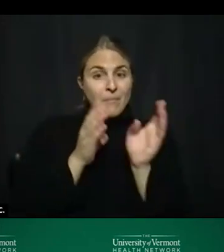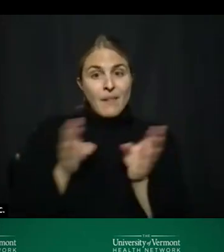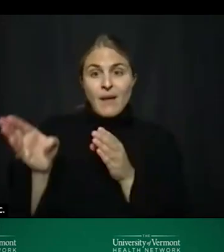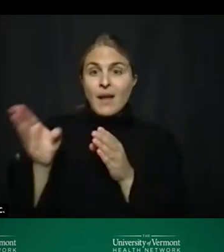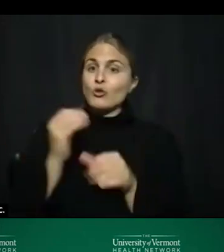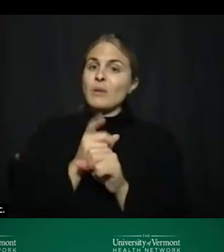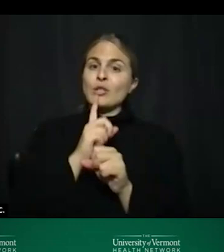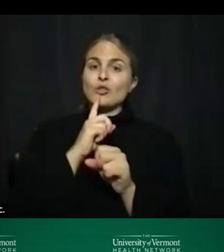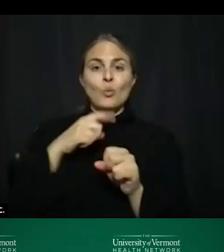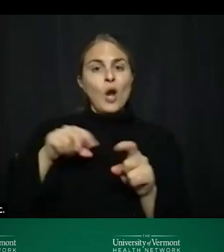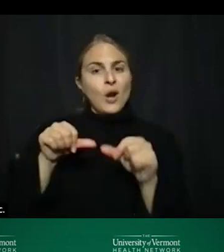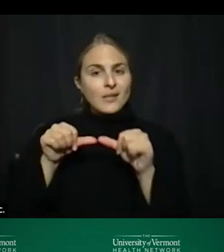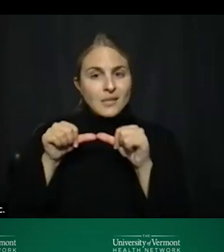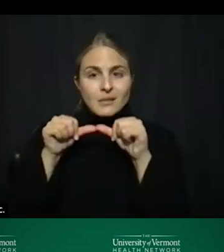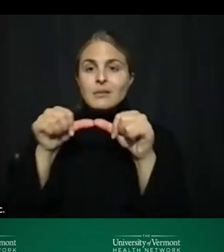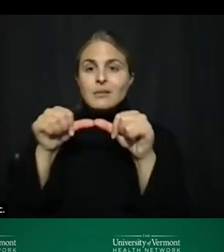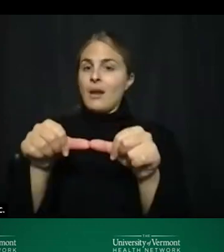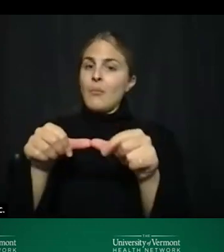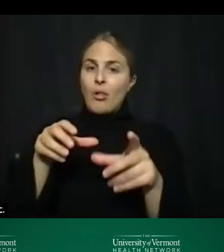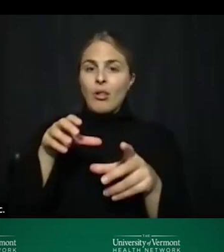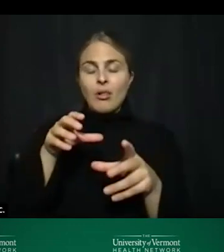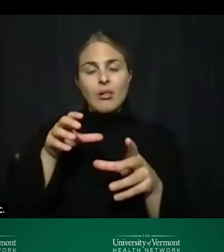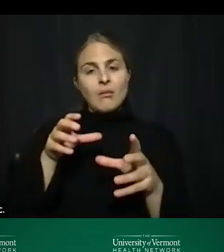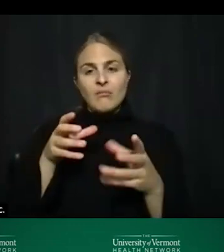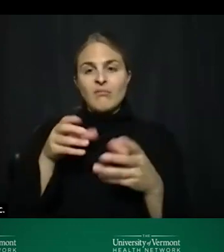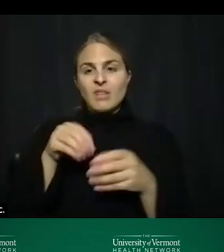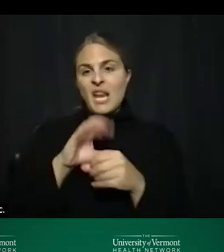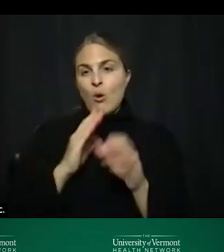a sustainable role in a sustainable model